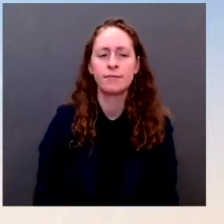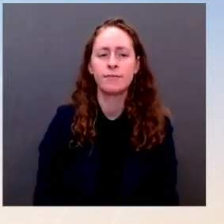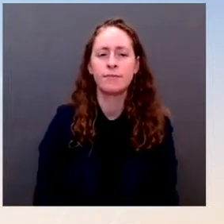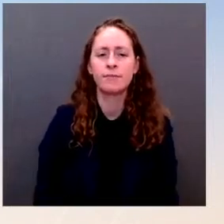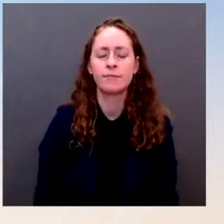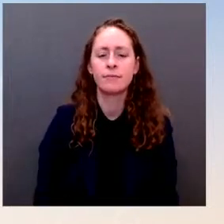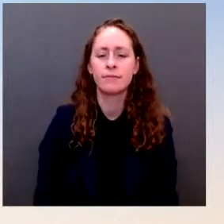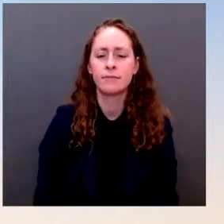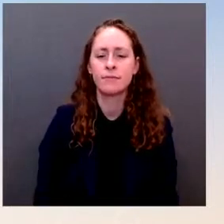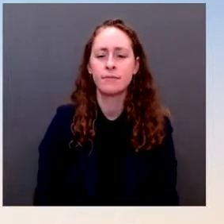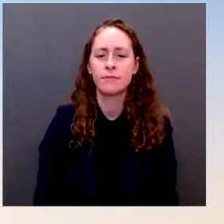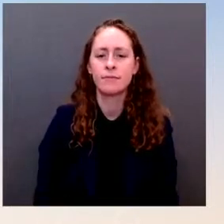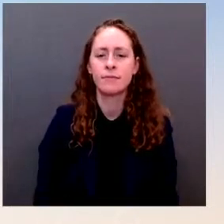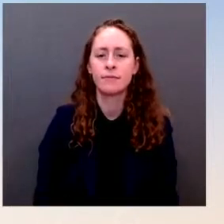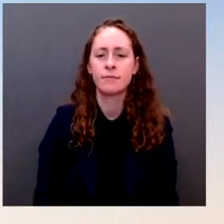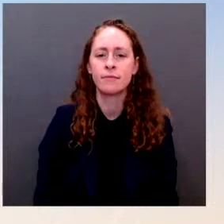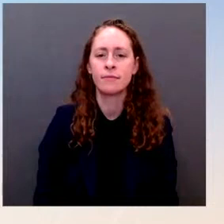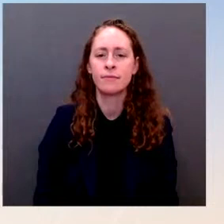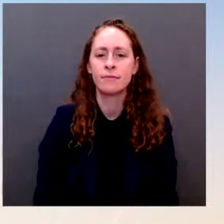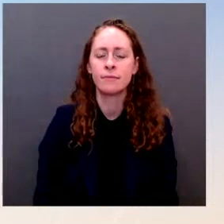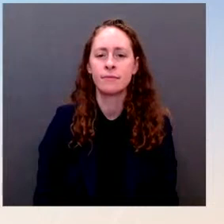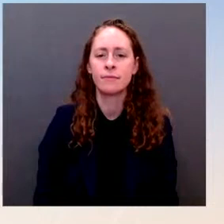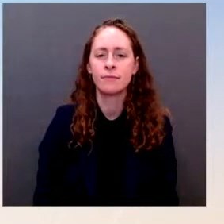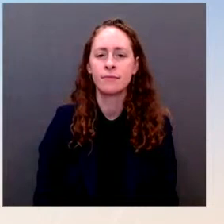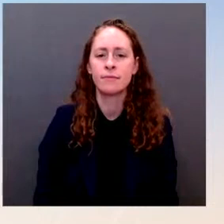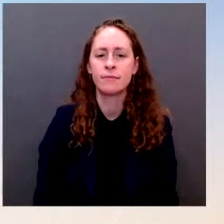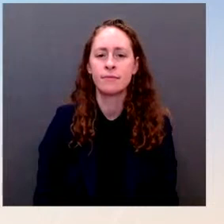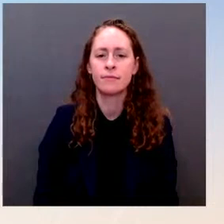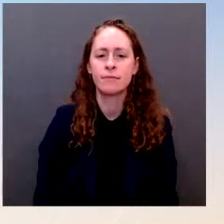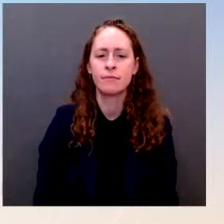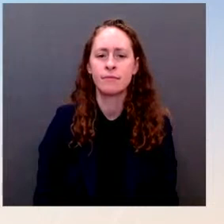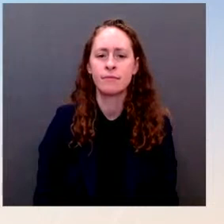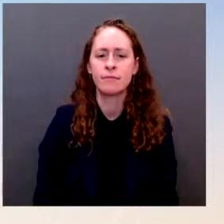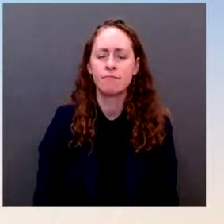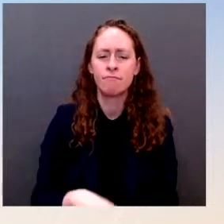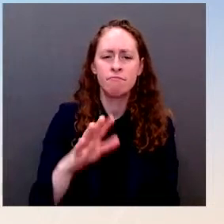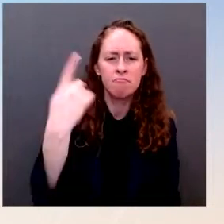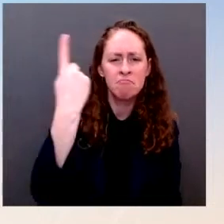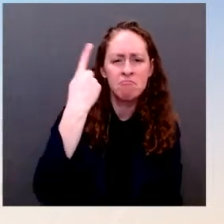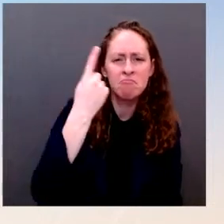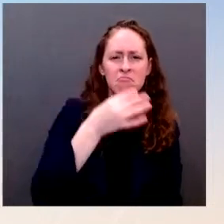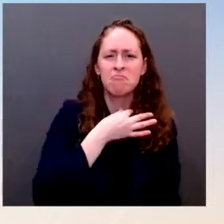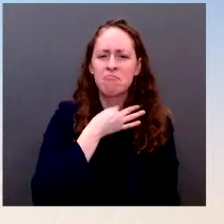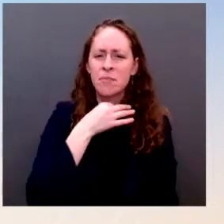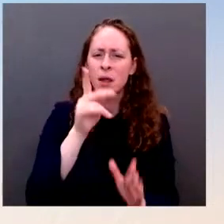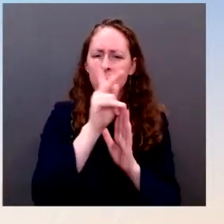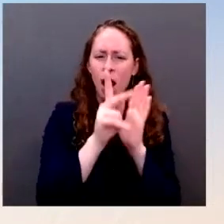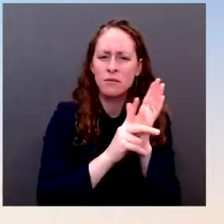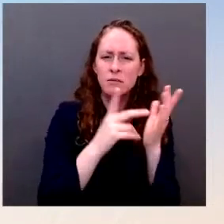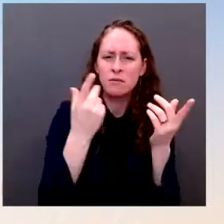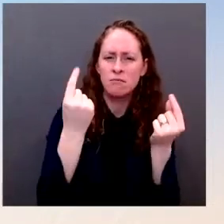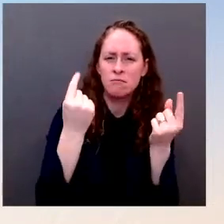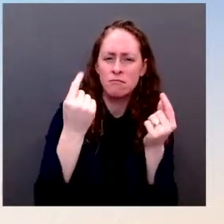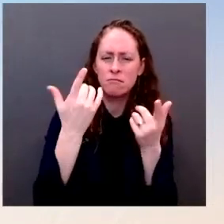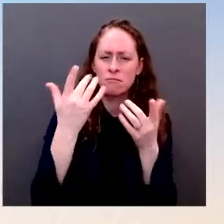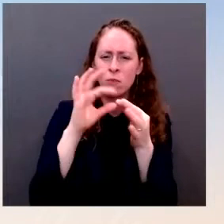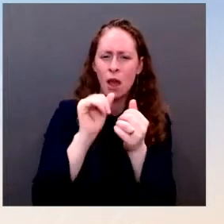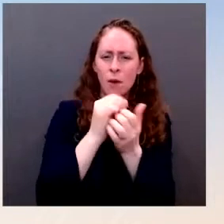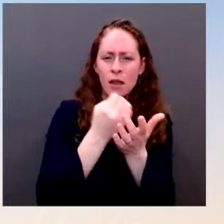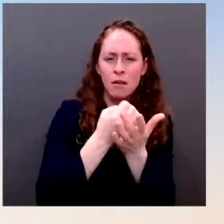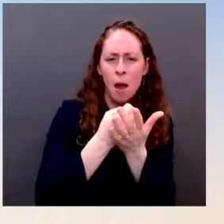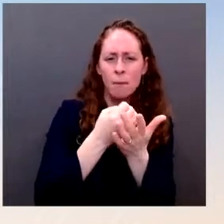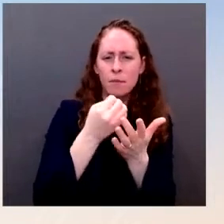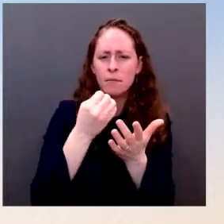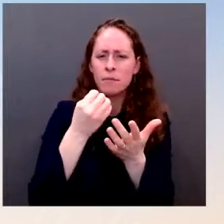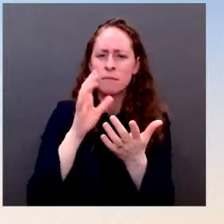recovery and the economy? Ms. Well, what is also true, as much as we had a very encouraging jobs report today, and as we look